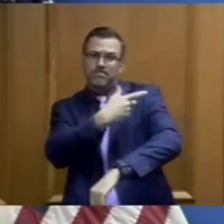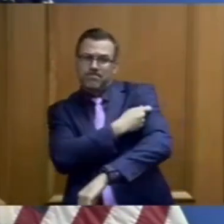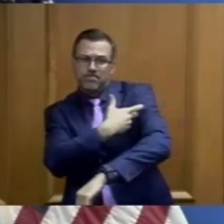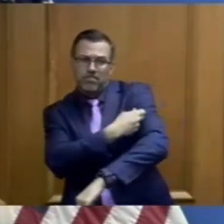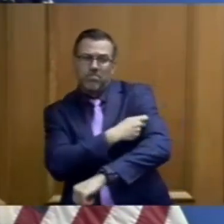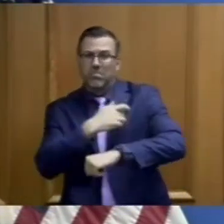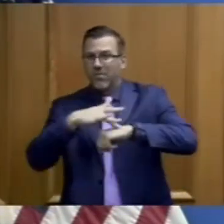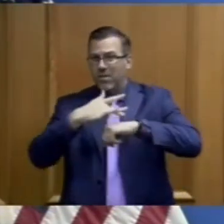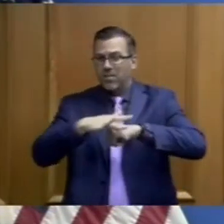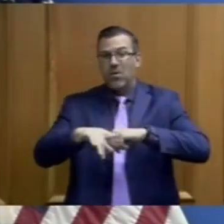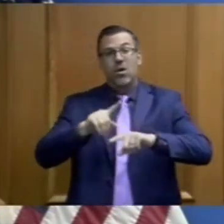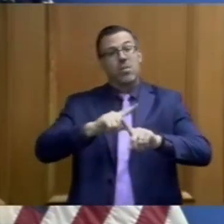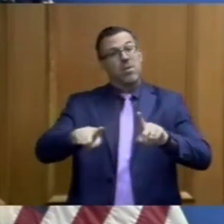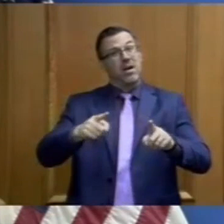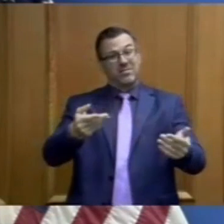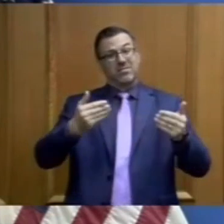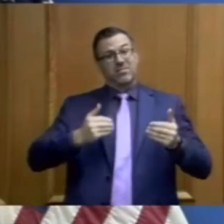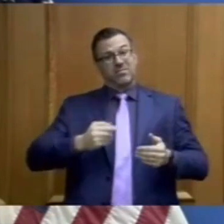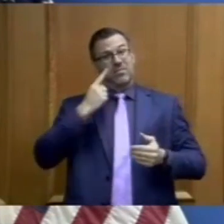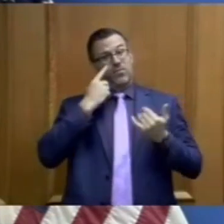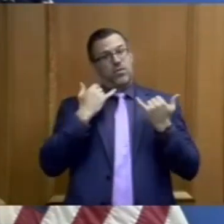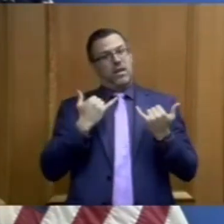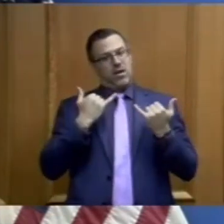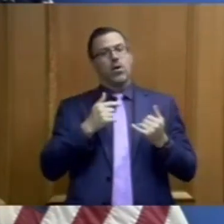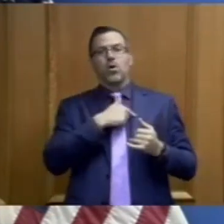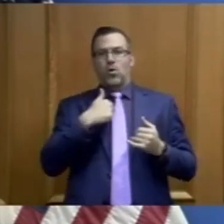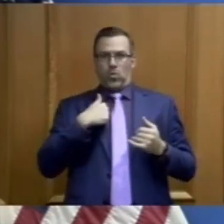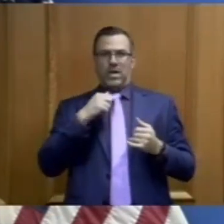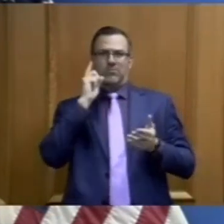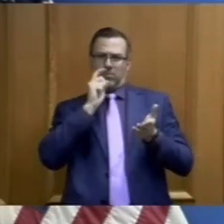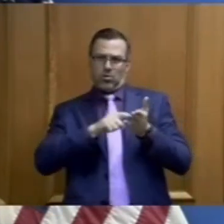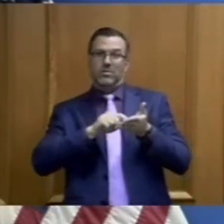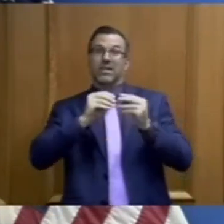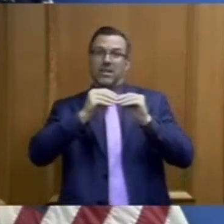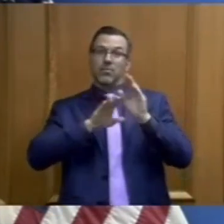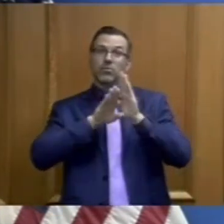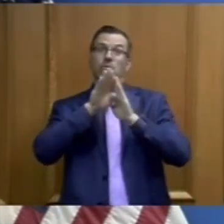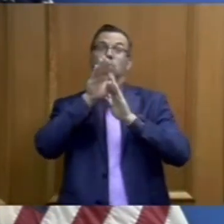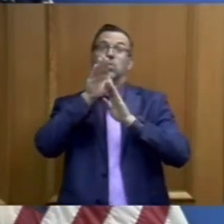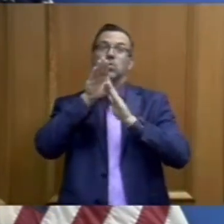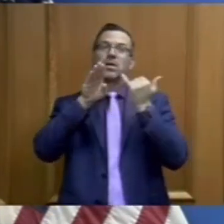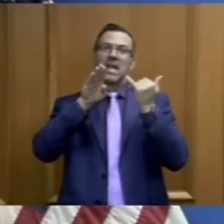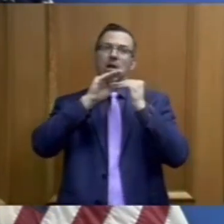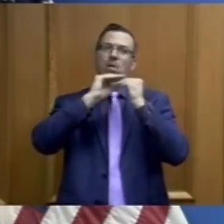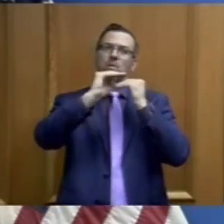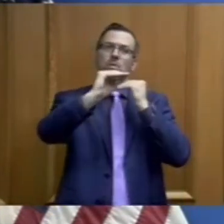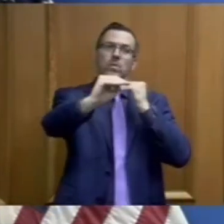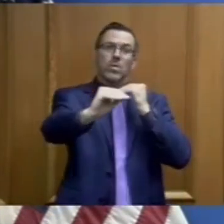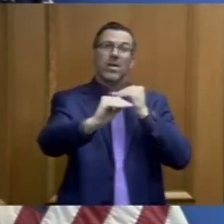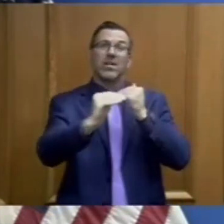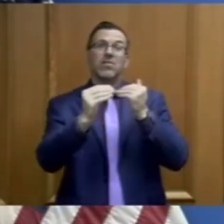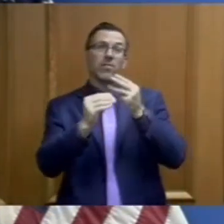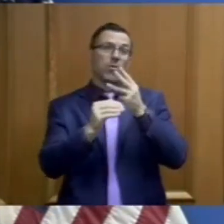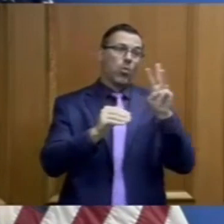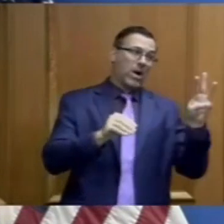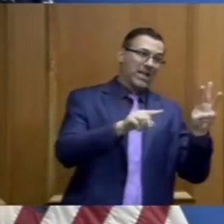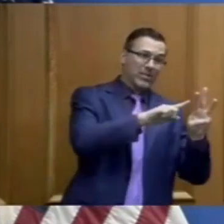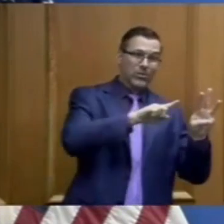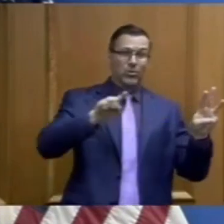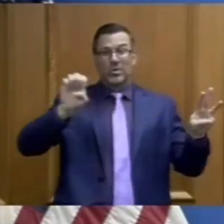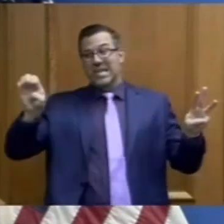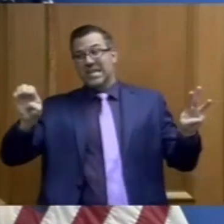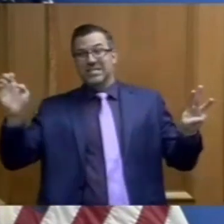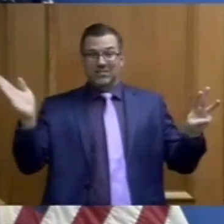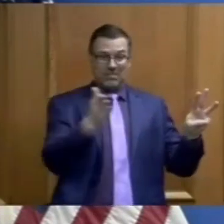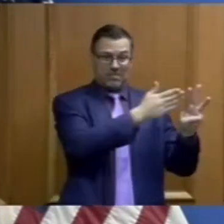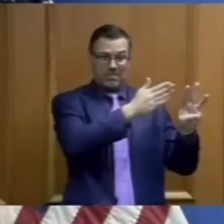but for the time being we continue to flatten the curve in Tennessee from one end of our state to the other Tennesseans have done what